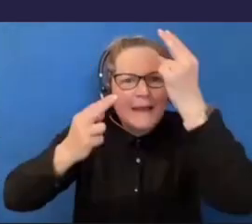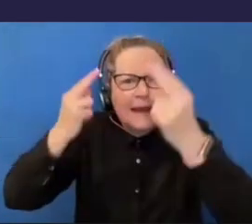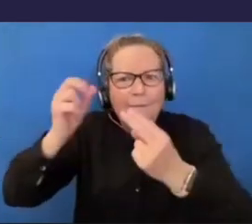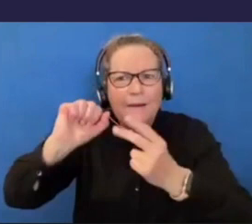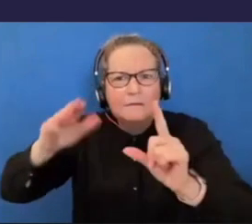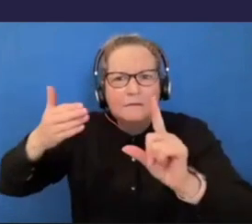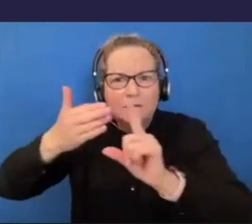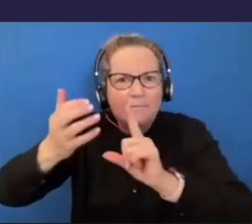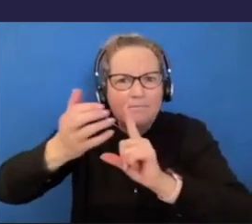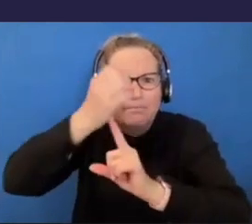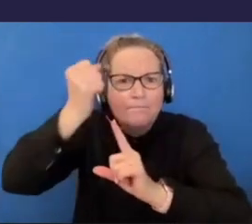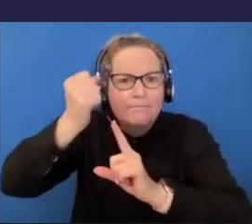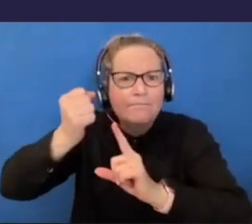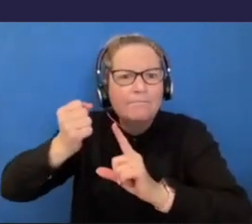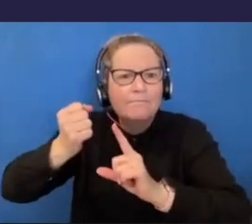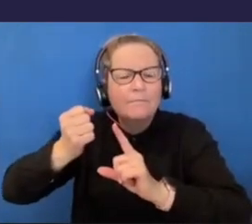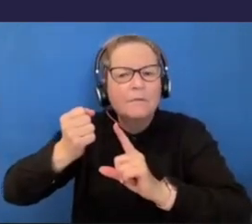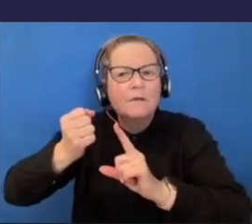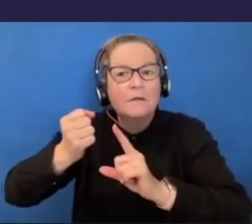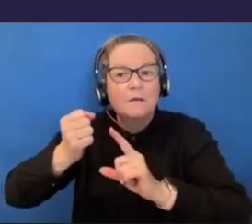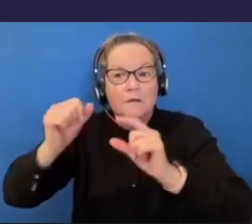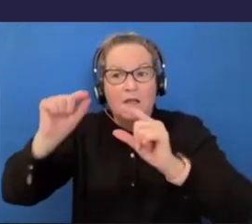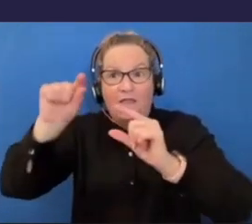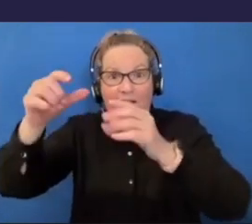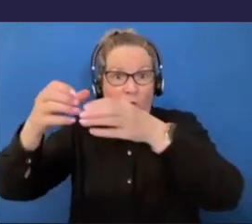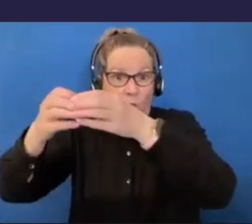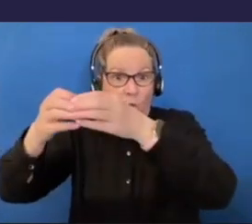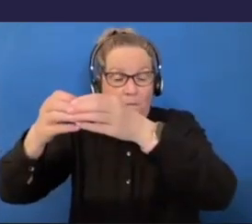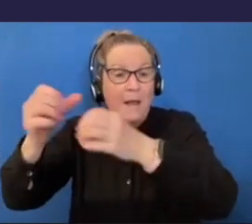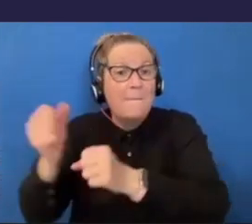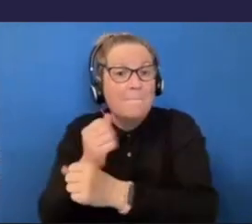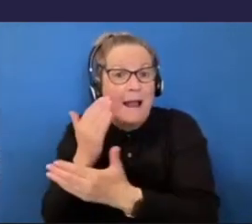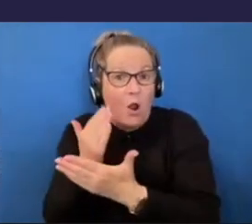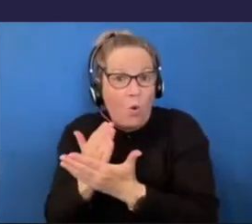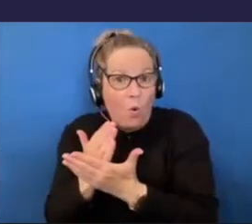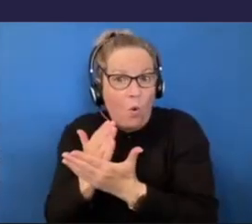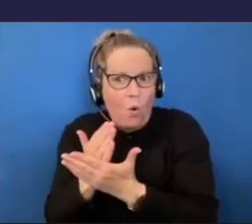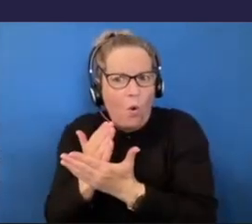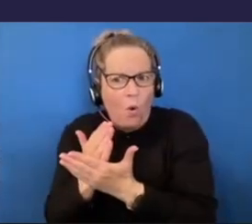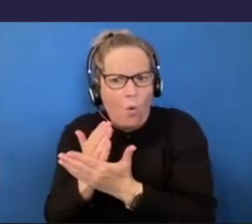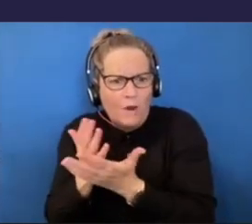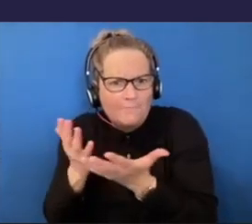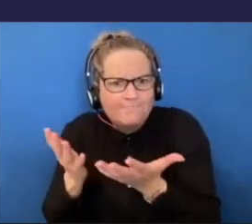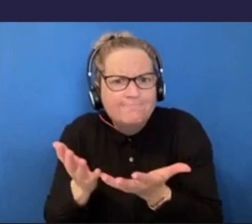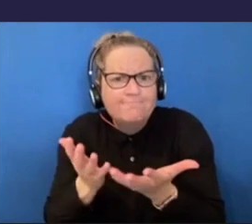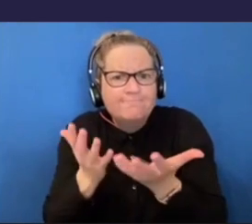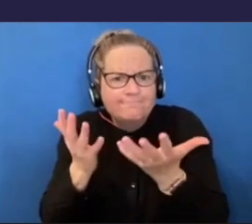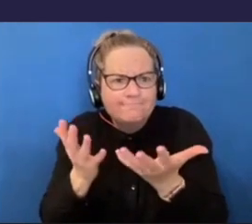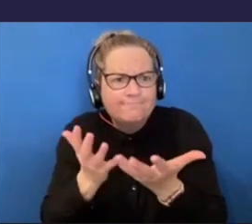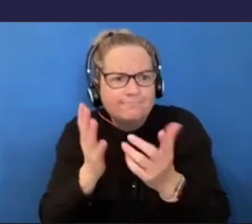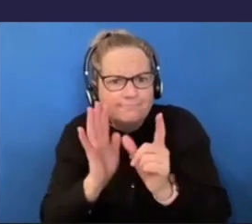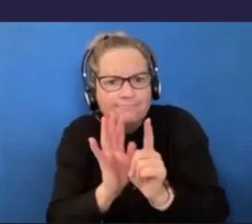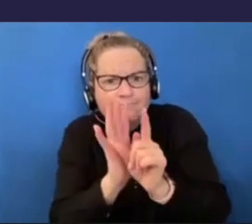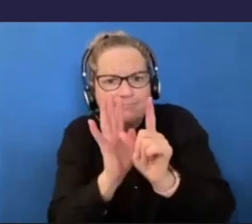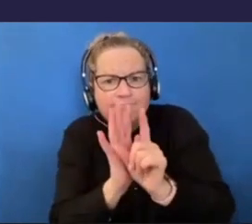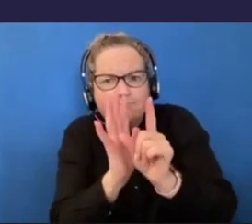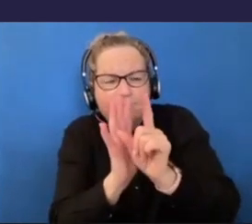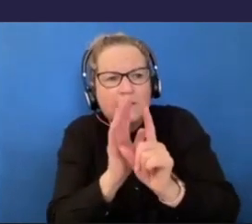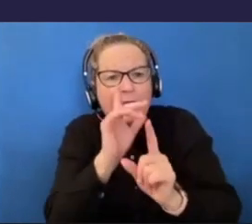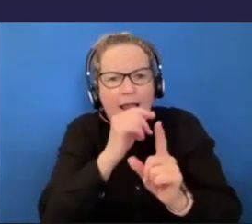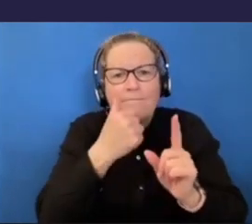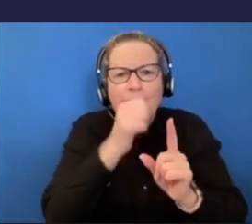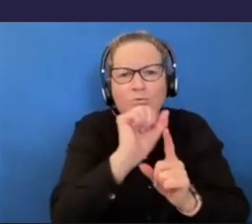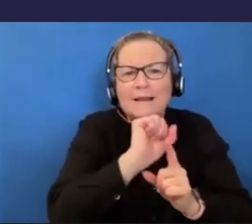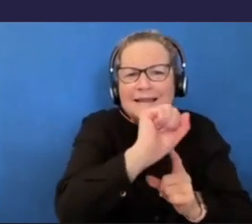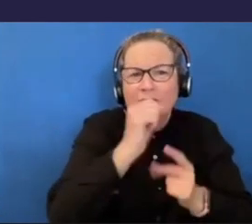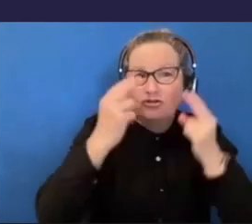sure that, um, Jacob is moving towards achieving his ambitions and dreams in a, um,